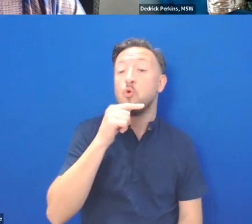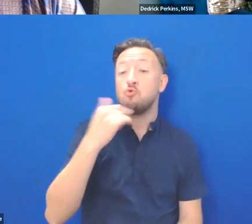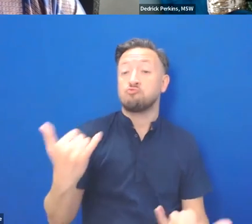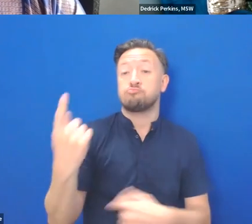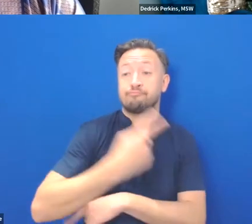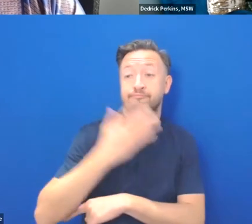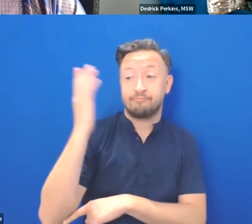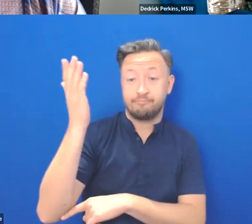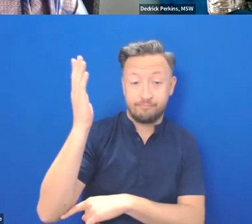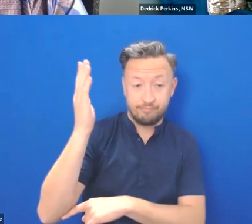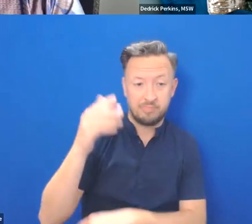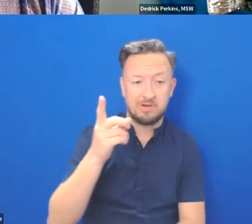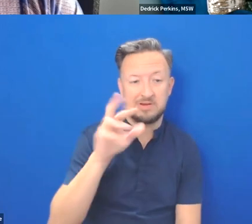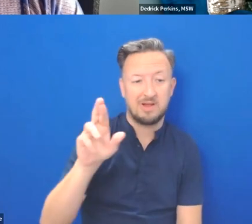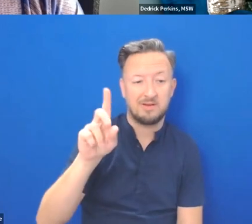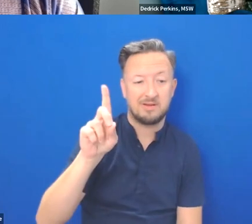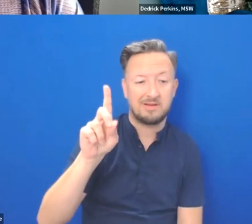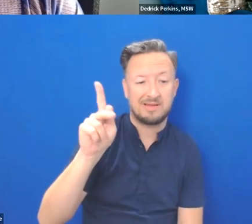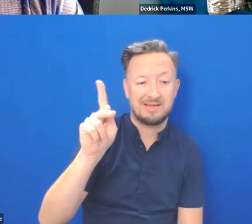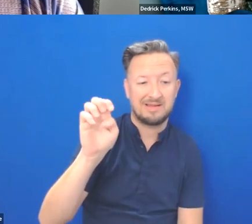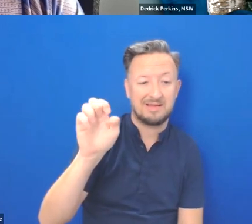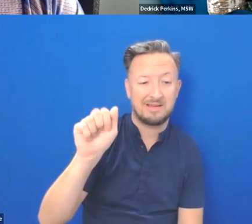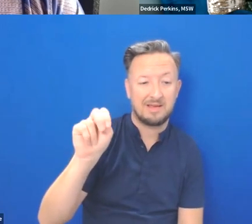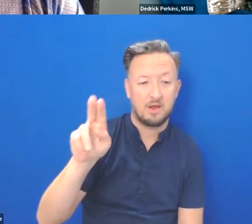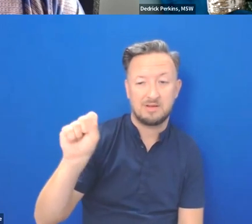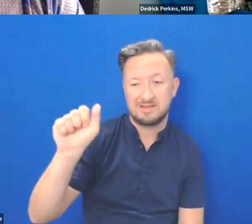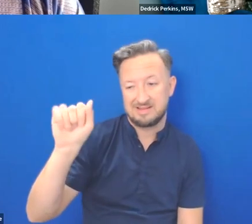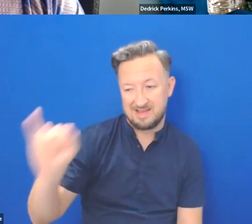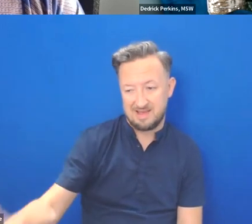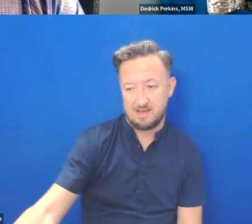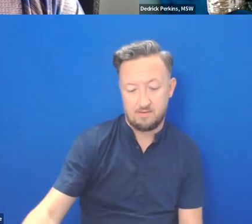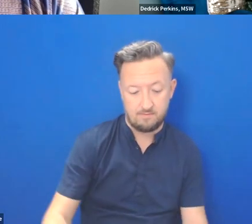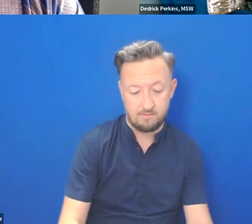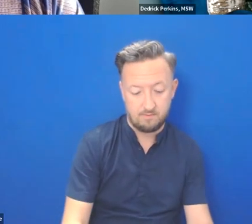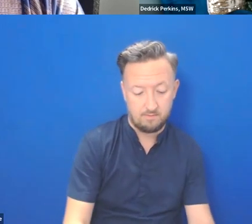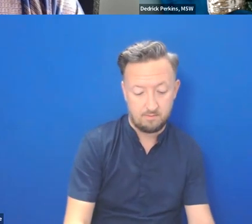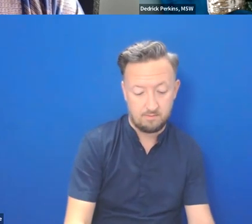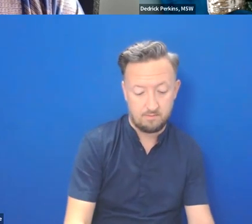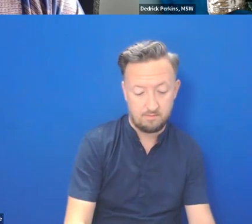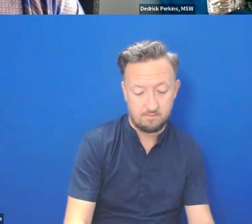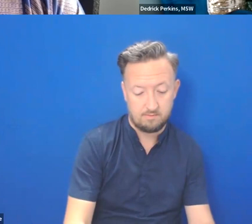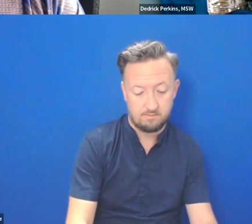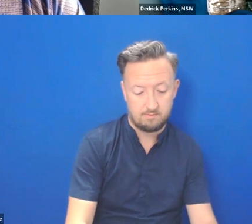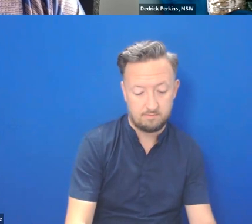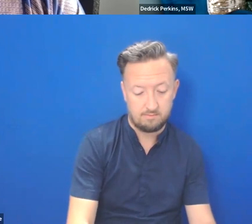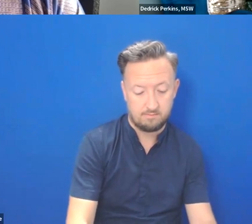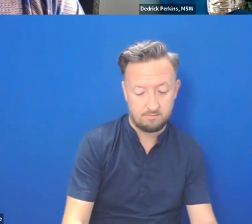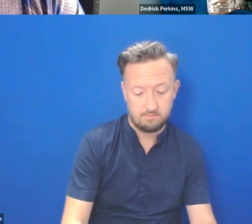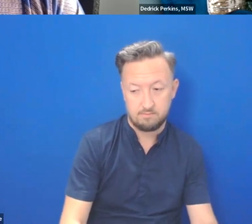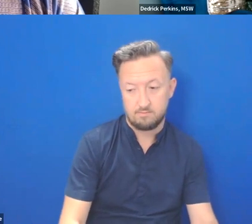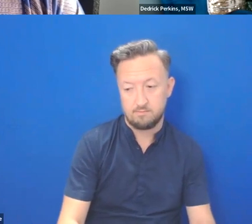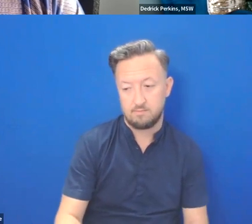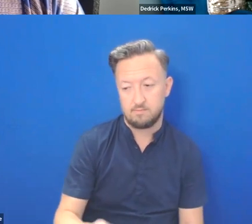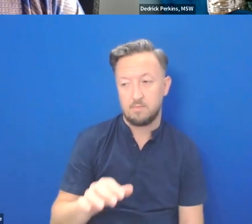Dr. Keanu Tsai is a political scientist and senior lecturer at the University of Hawaii Windward Community College,